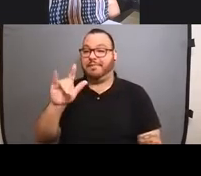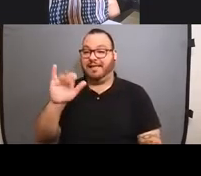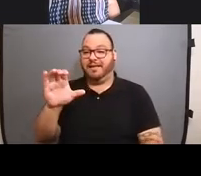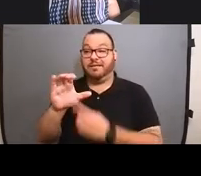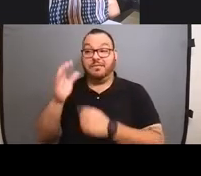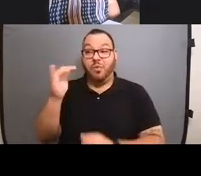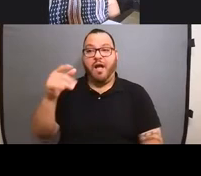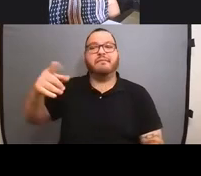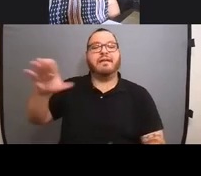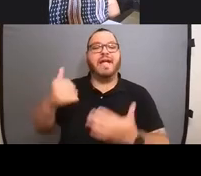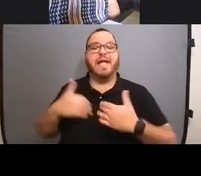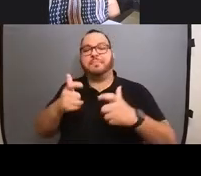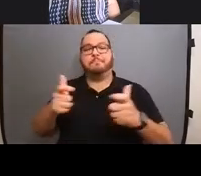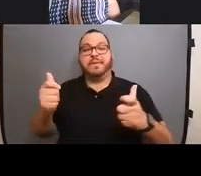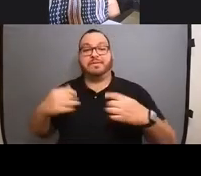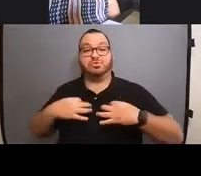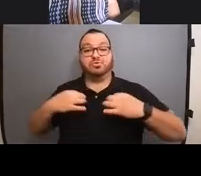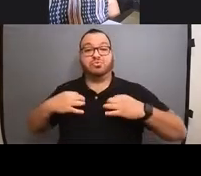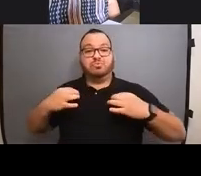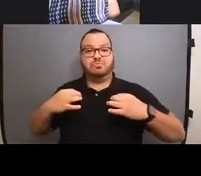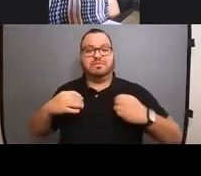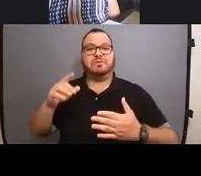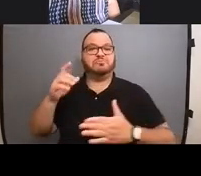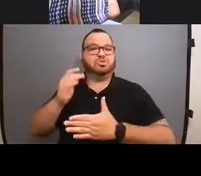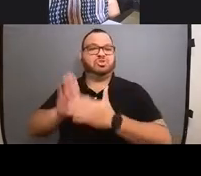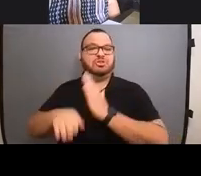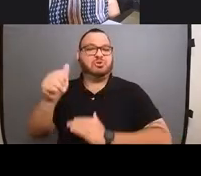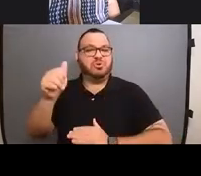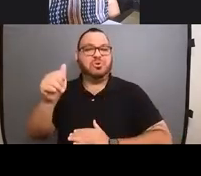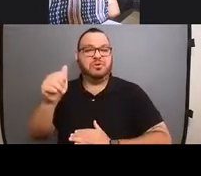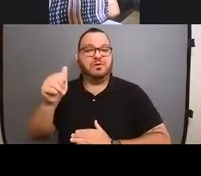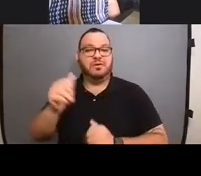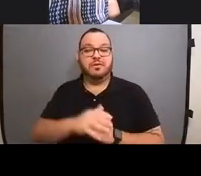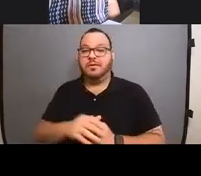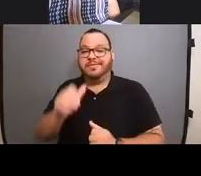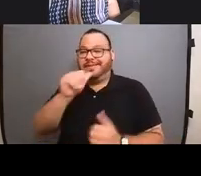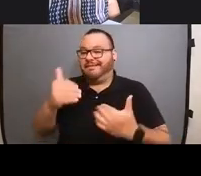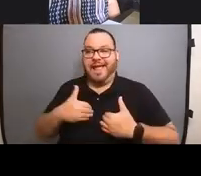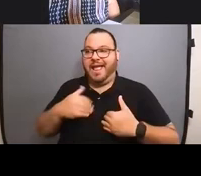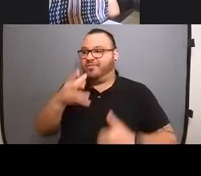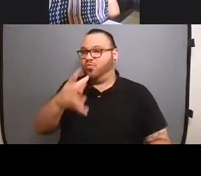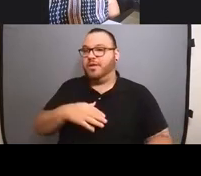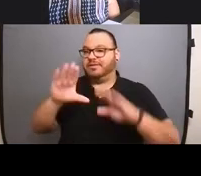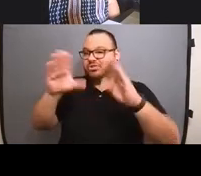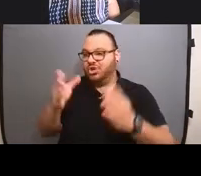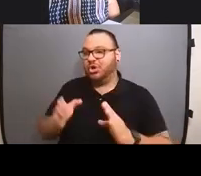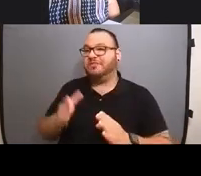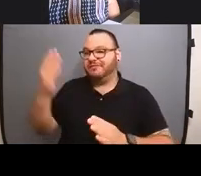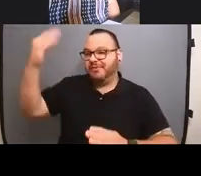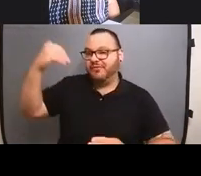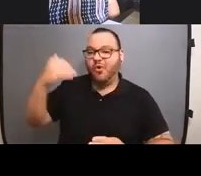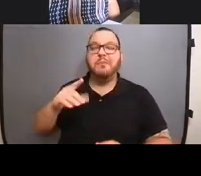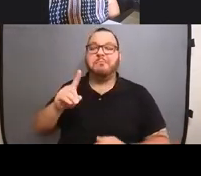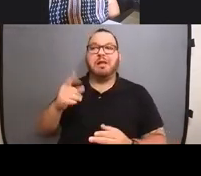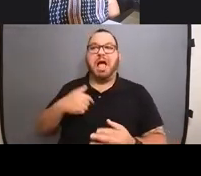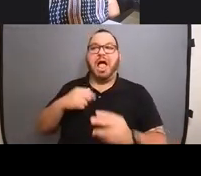for the least amount of money. Um, they didn't have the women's curvy at first. That's something that I negotiated with them for a few